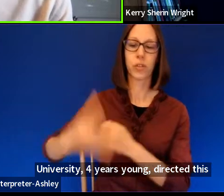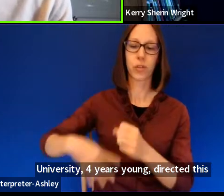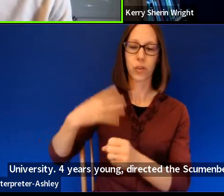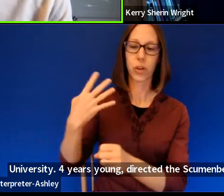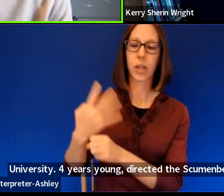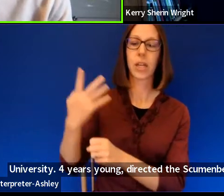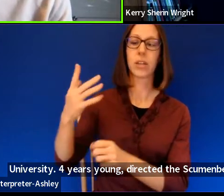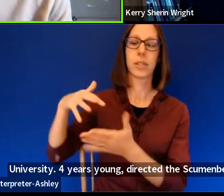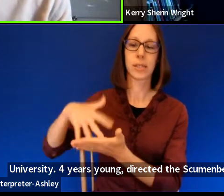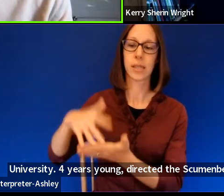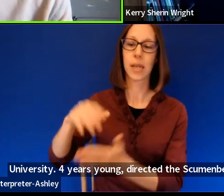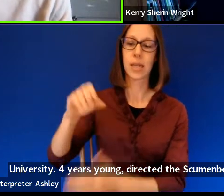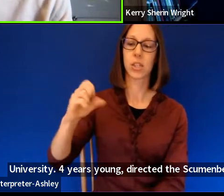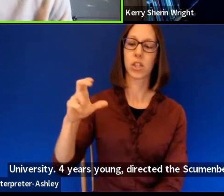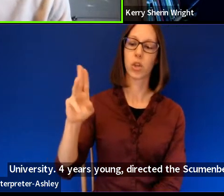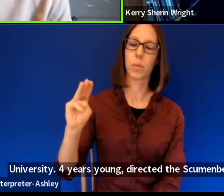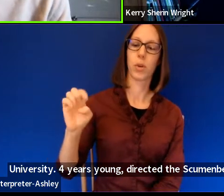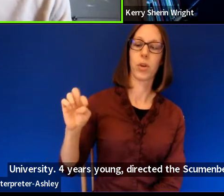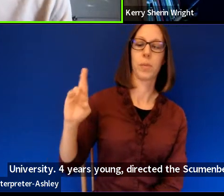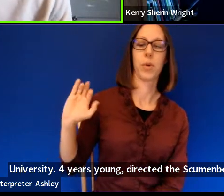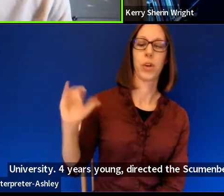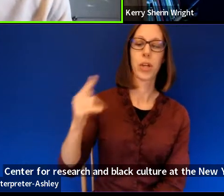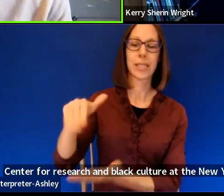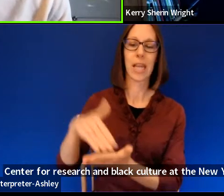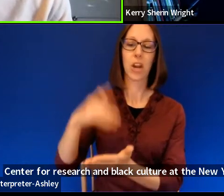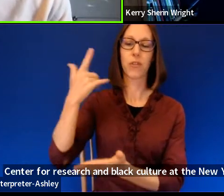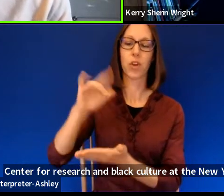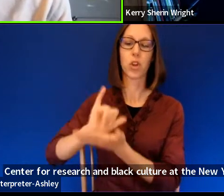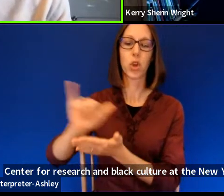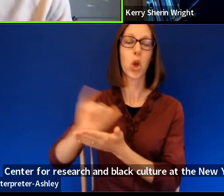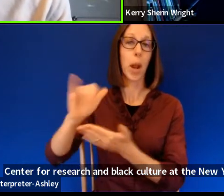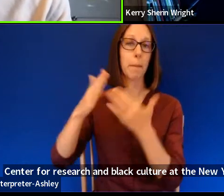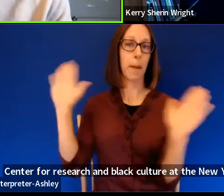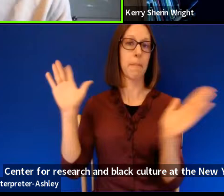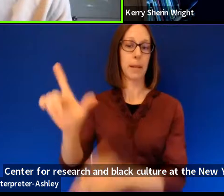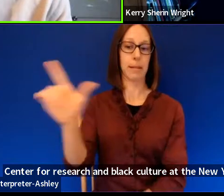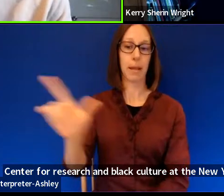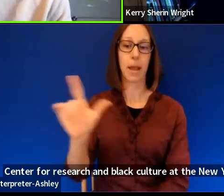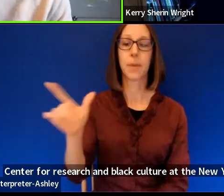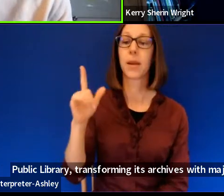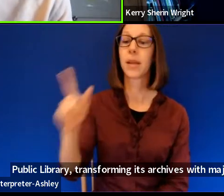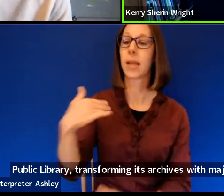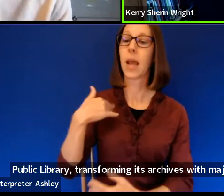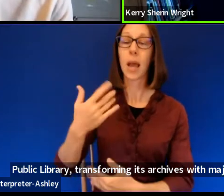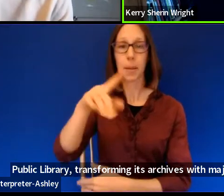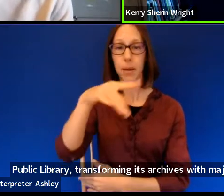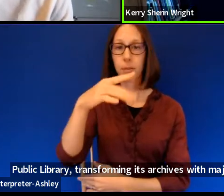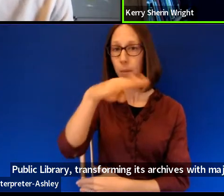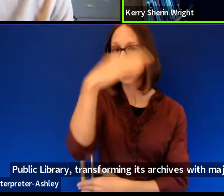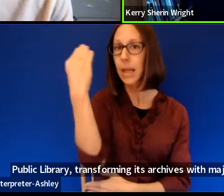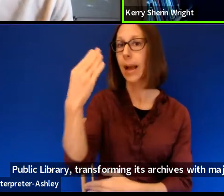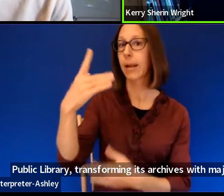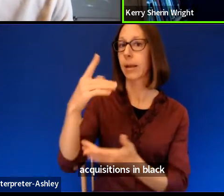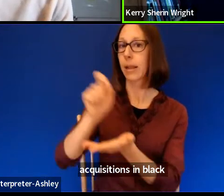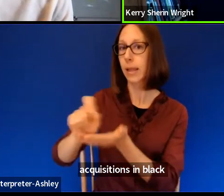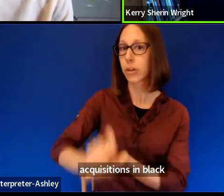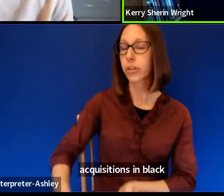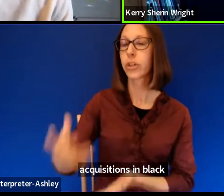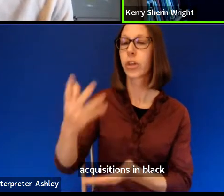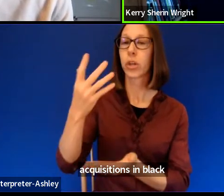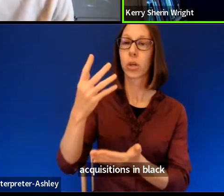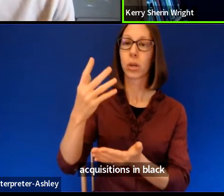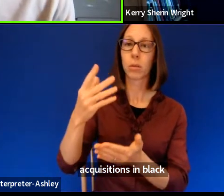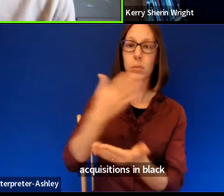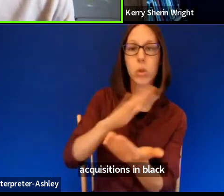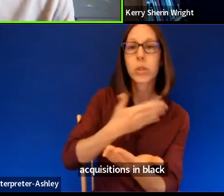Culture at the New York Public Library, transforming its archives with major acquisitions in Black literature, music, and art. Since